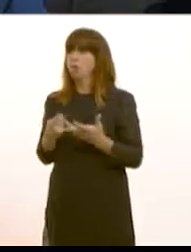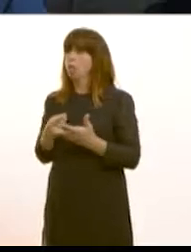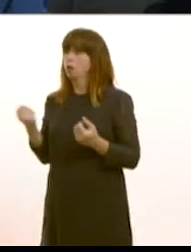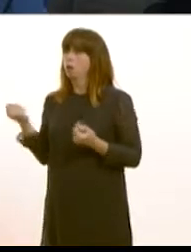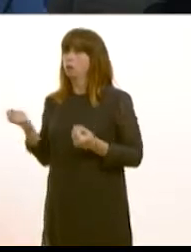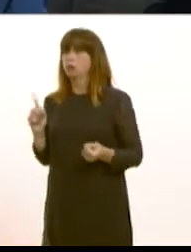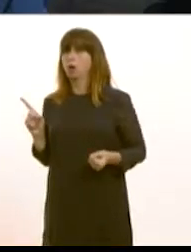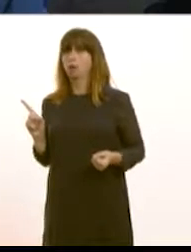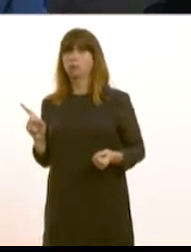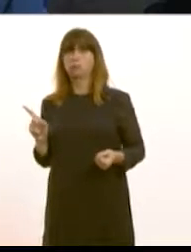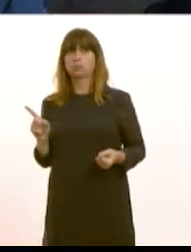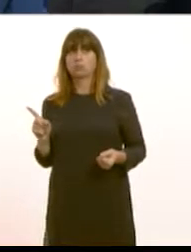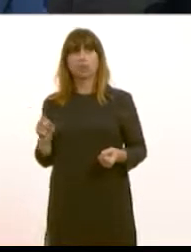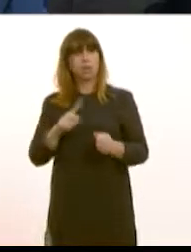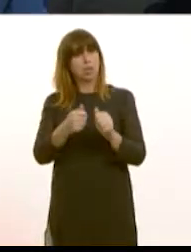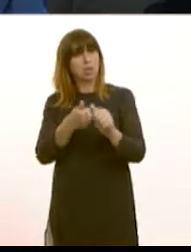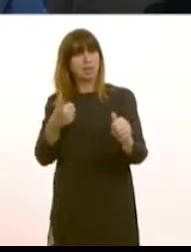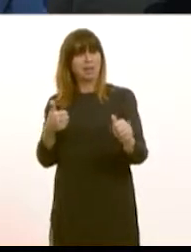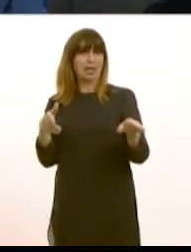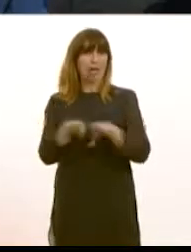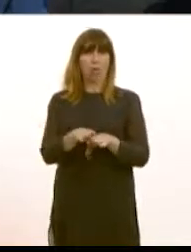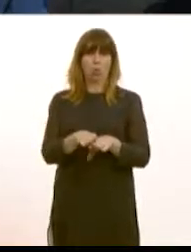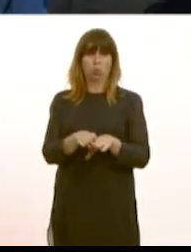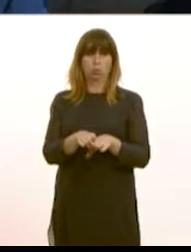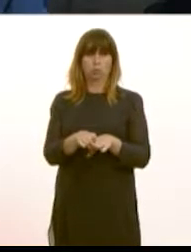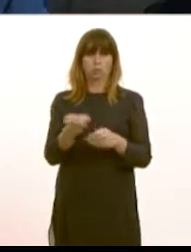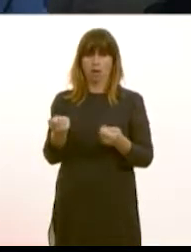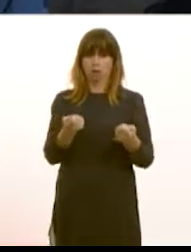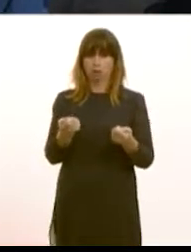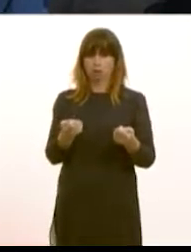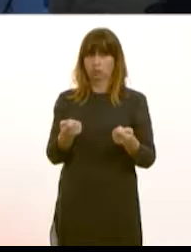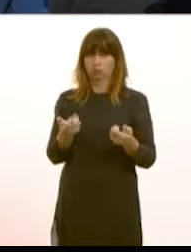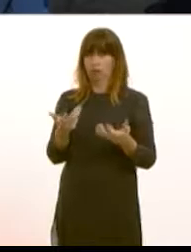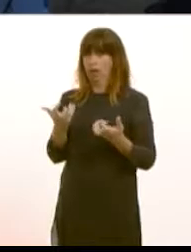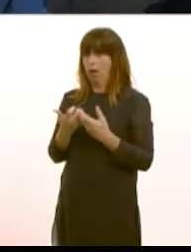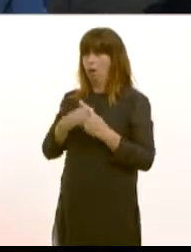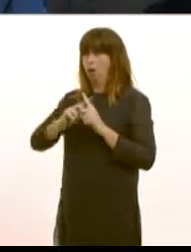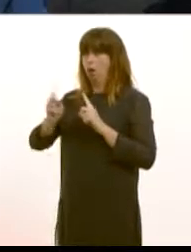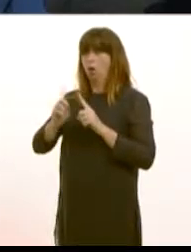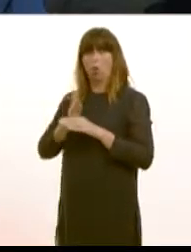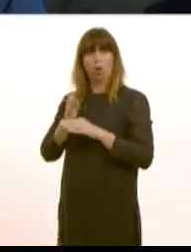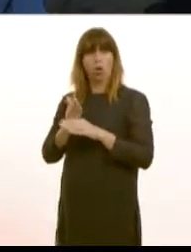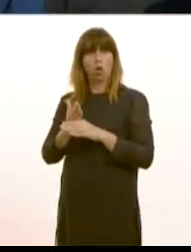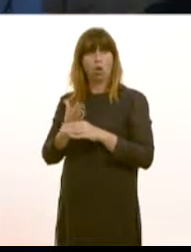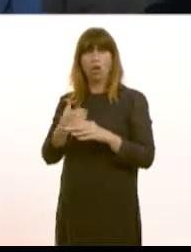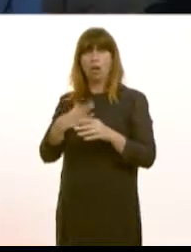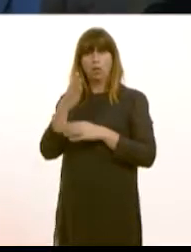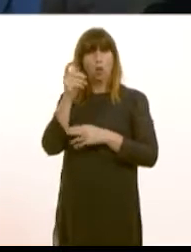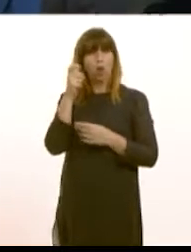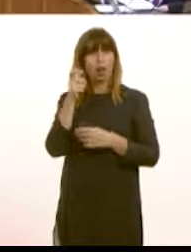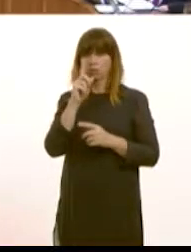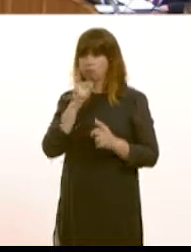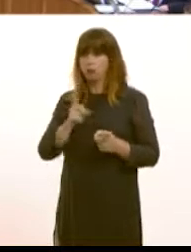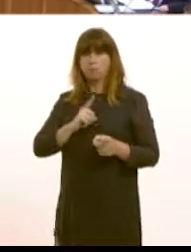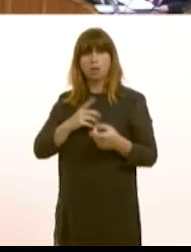place immediately after the company went bust there are still people who can't travel to work in Wrexham and can't travel to education in Wrexham because of